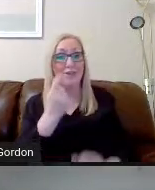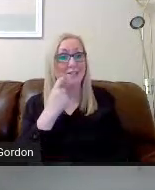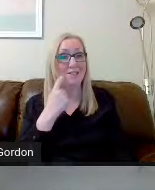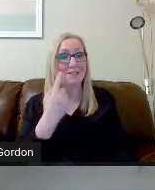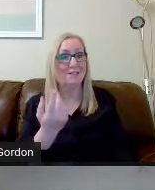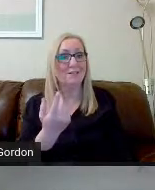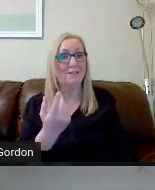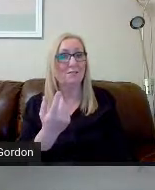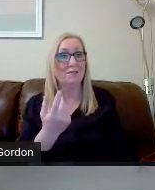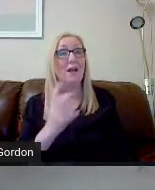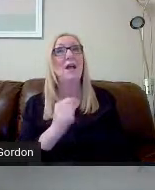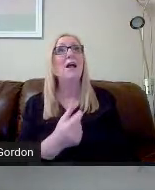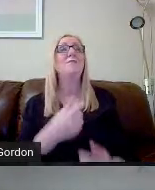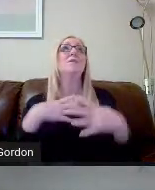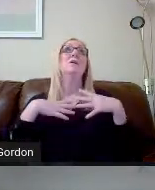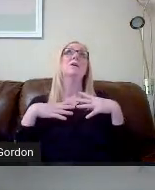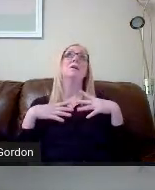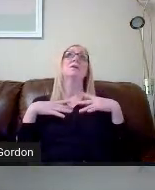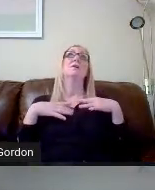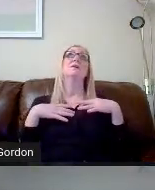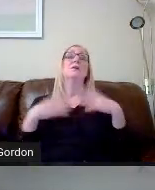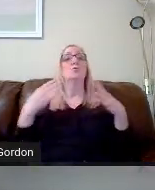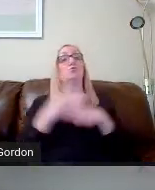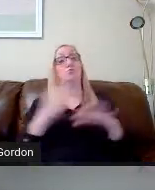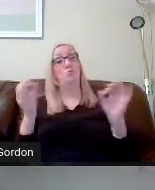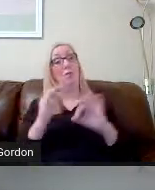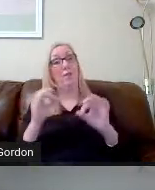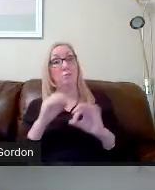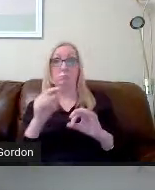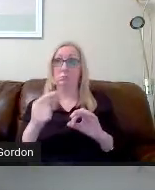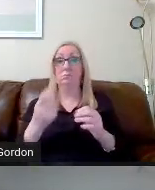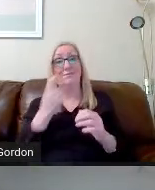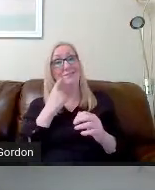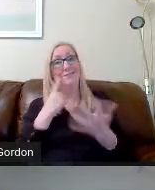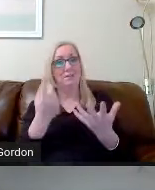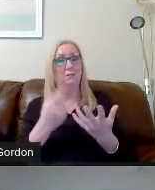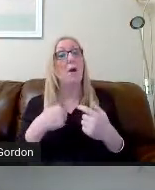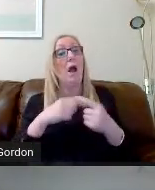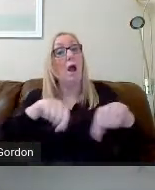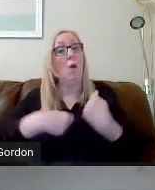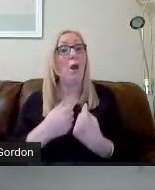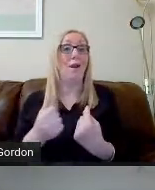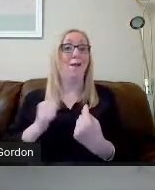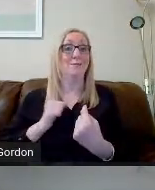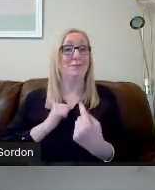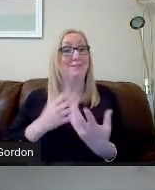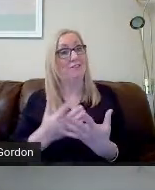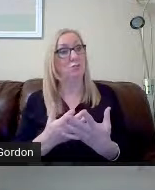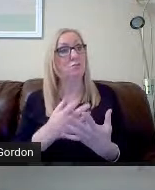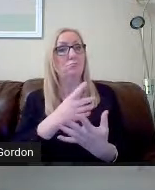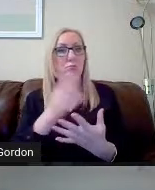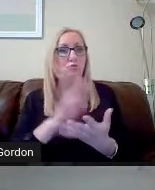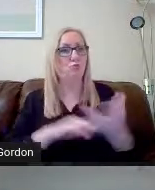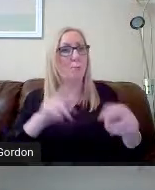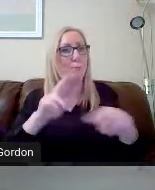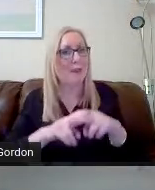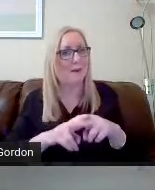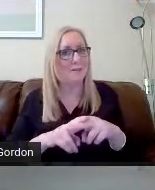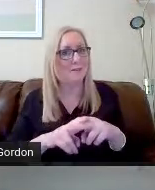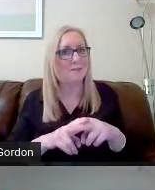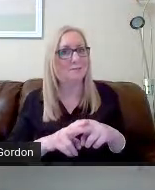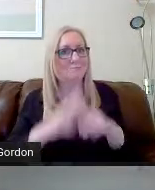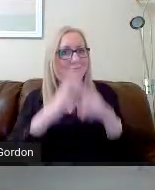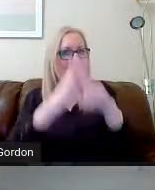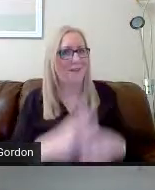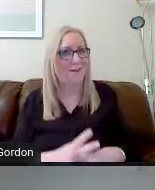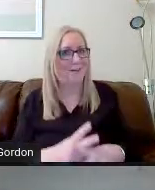sit back and don't do anything. Our expectation and the expectation of your parents and carers and hopefully your own